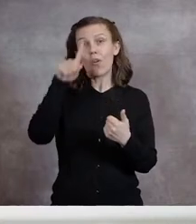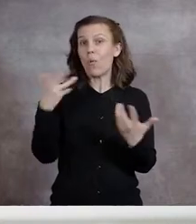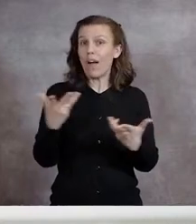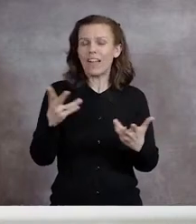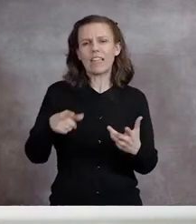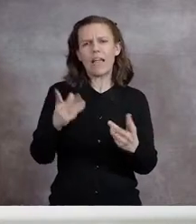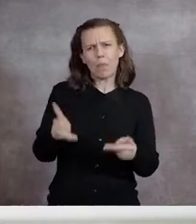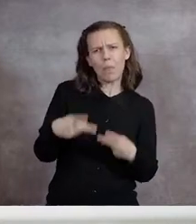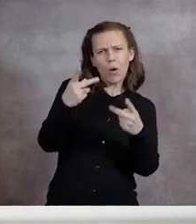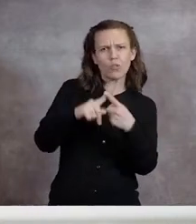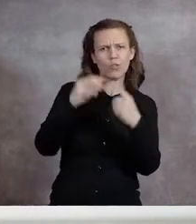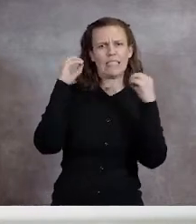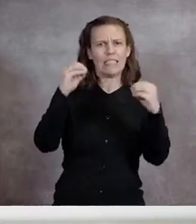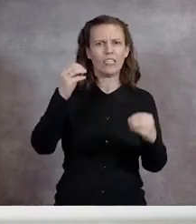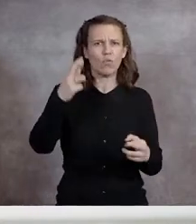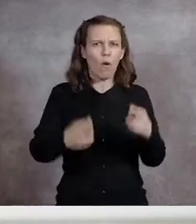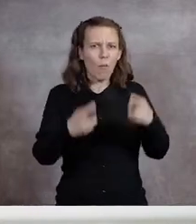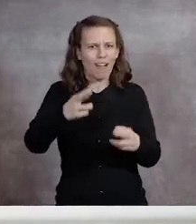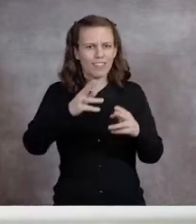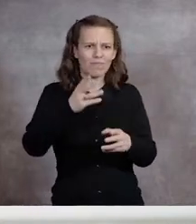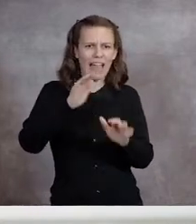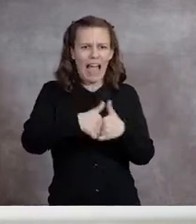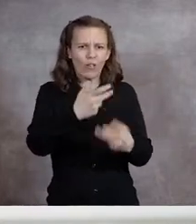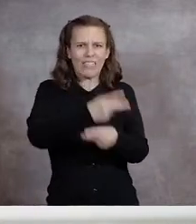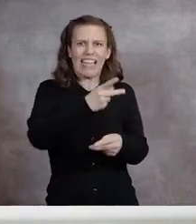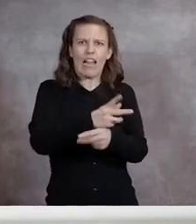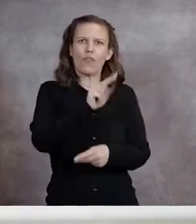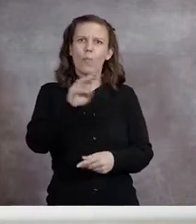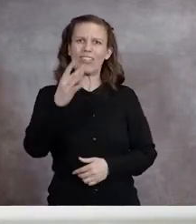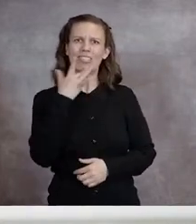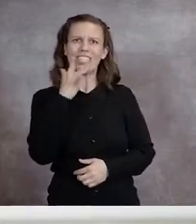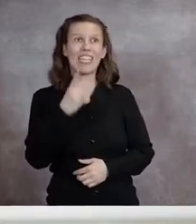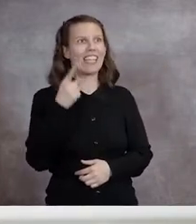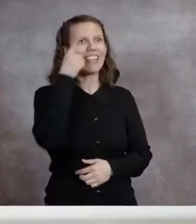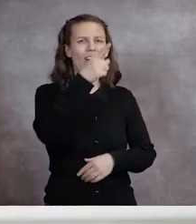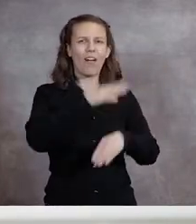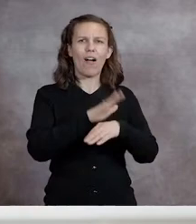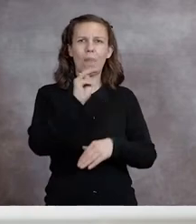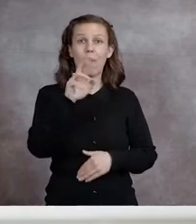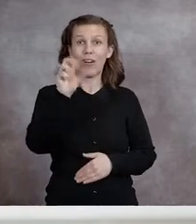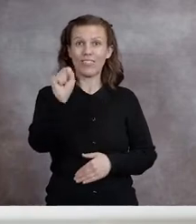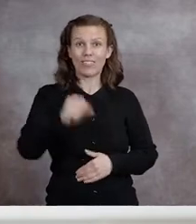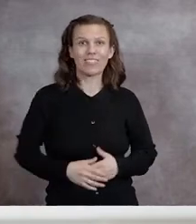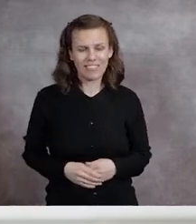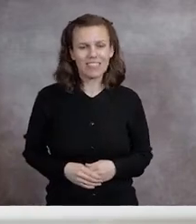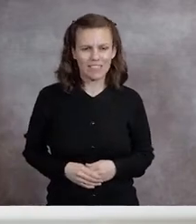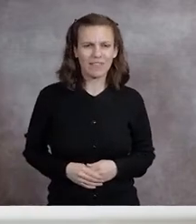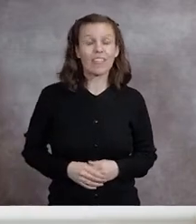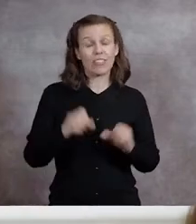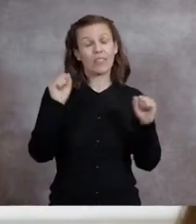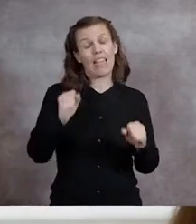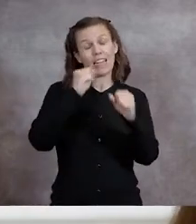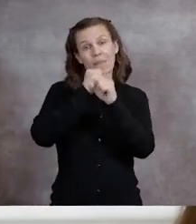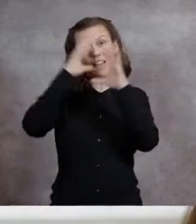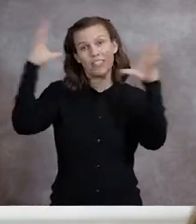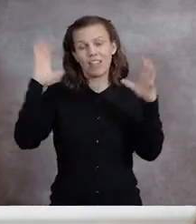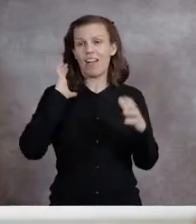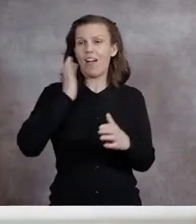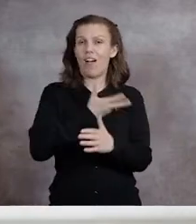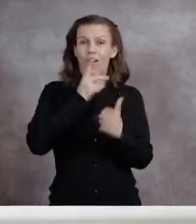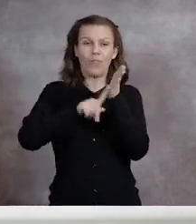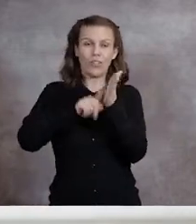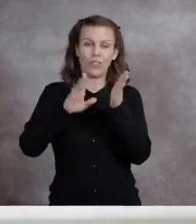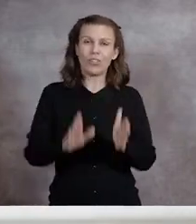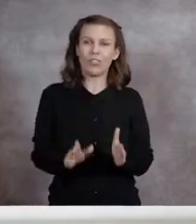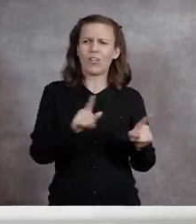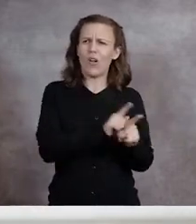proposal to teach robots to care for New Mexico Chiles on the surface of Mars. And as you can imagine, our